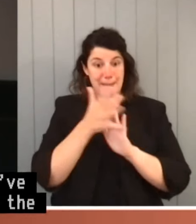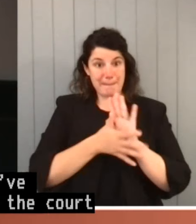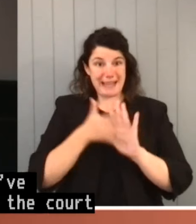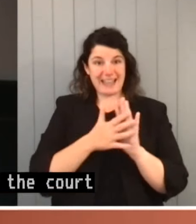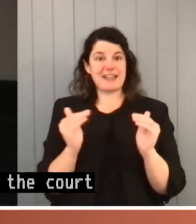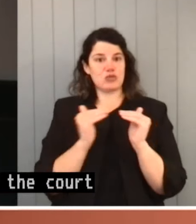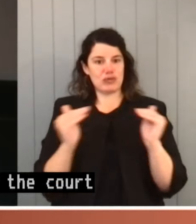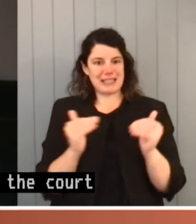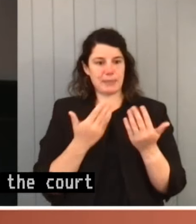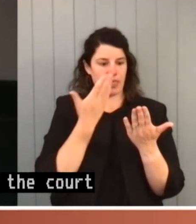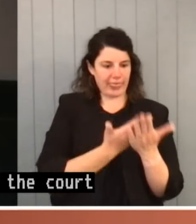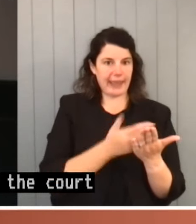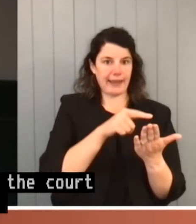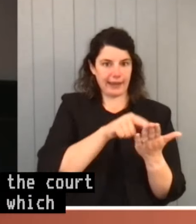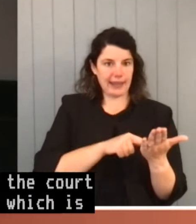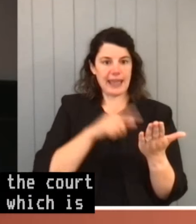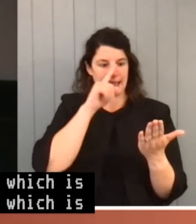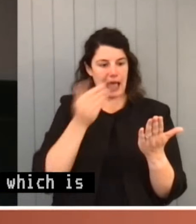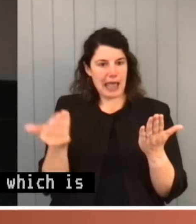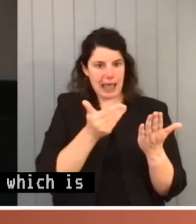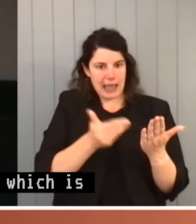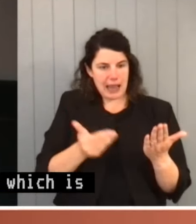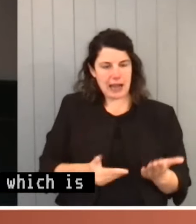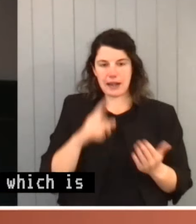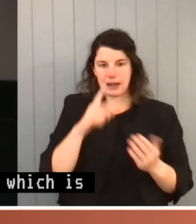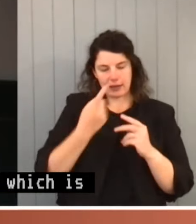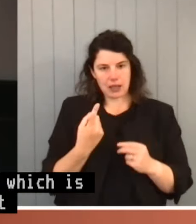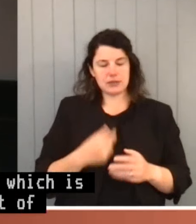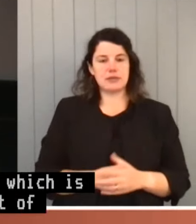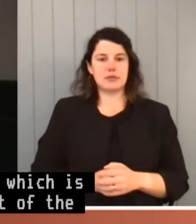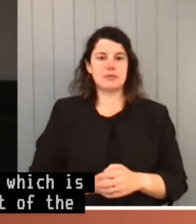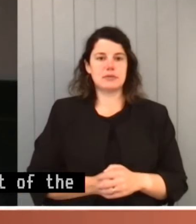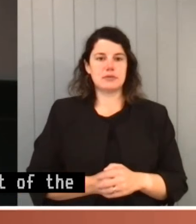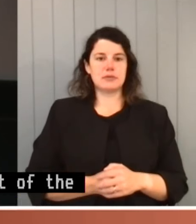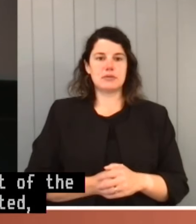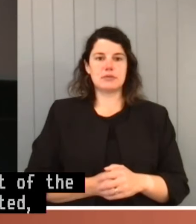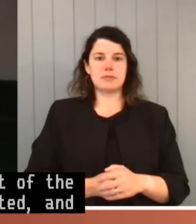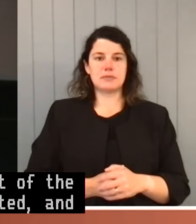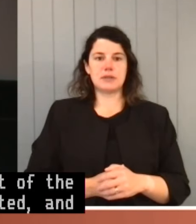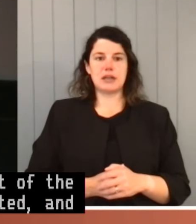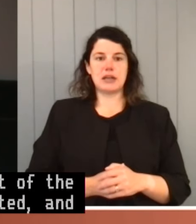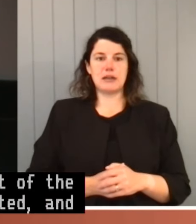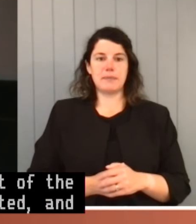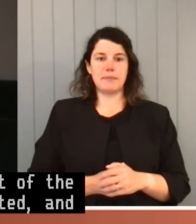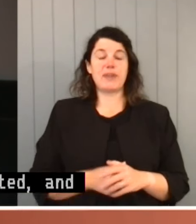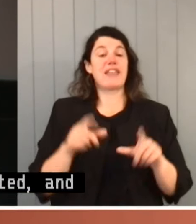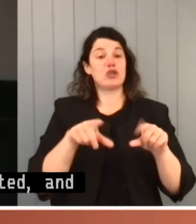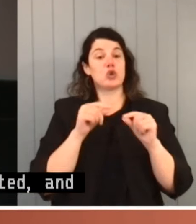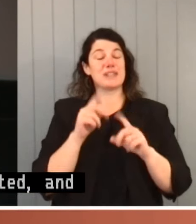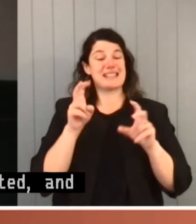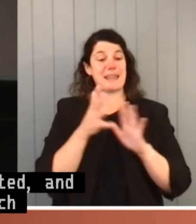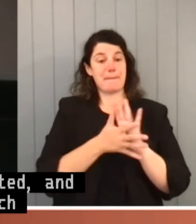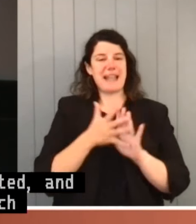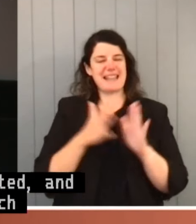on the text of the legislation being interpreted and it chooses the meaning which is least impactful, if you like, on